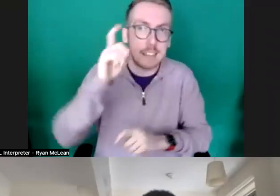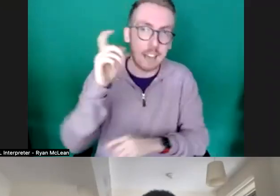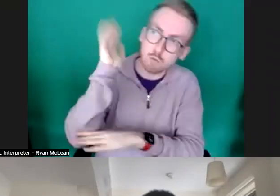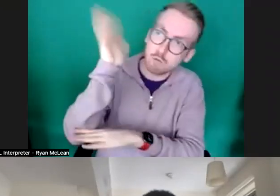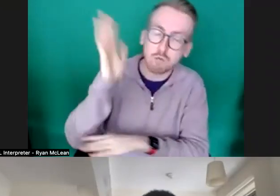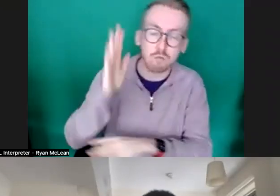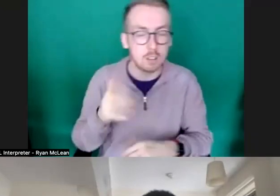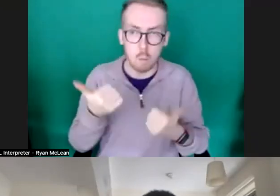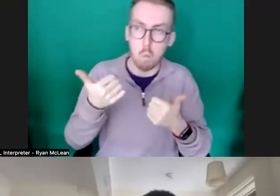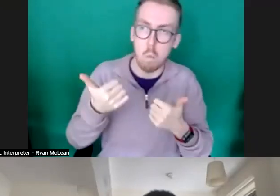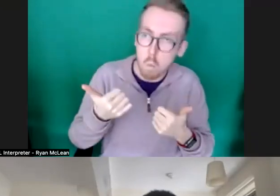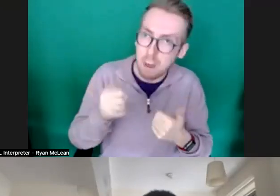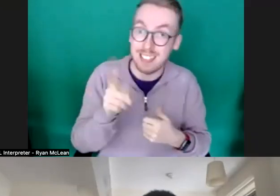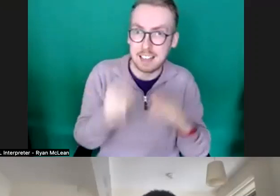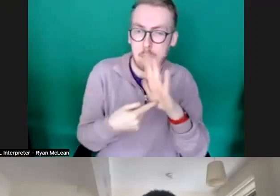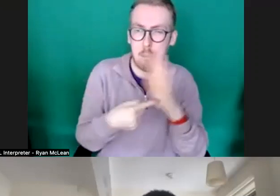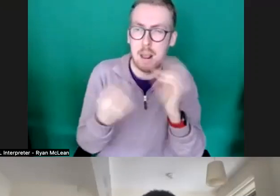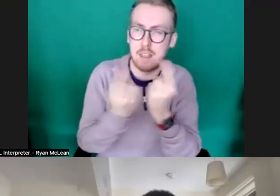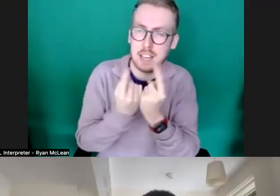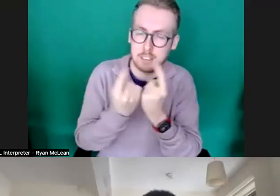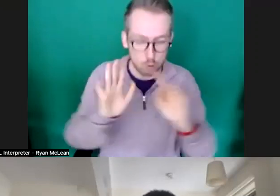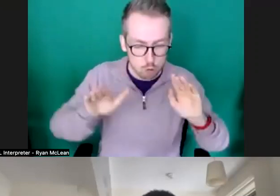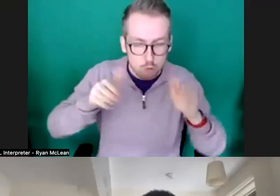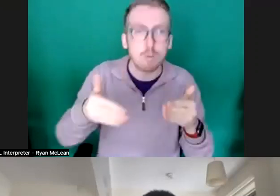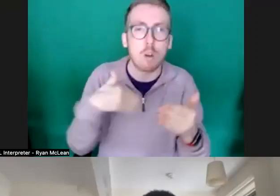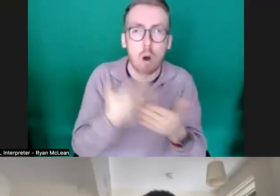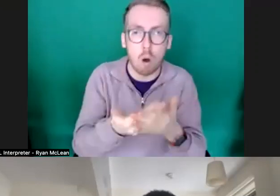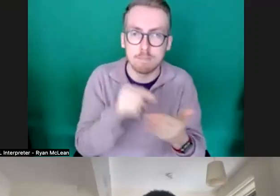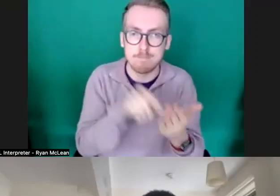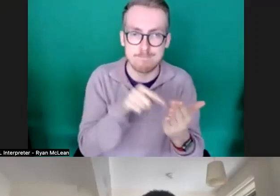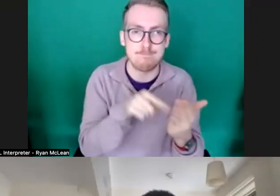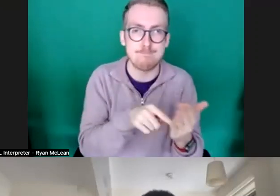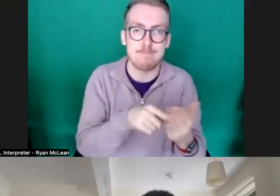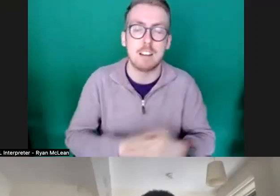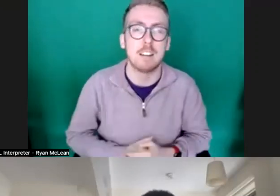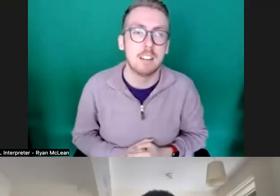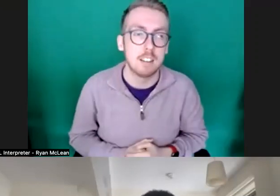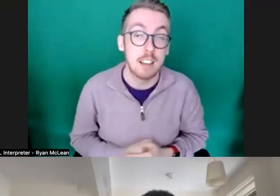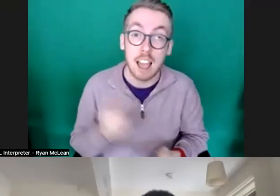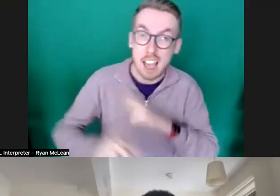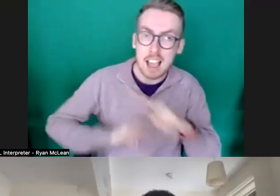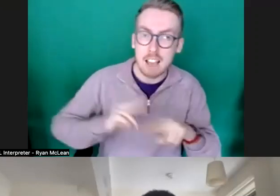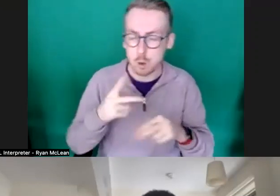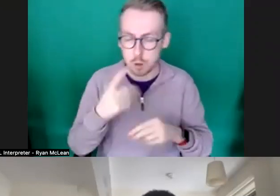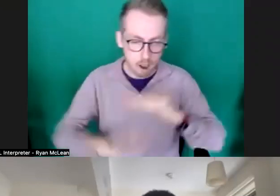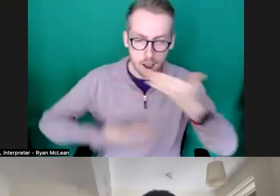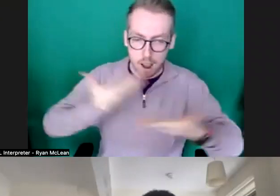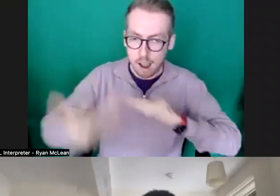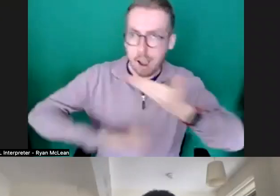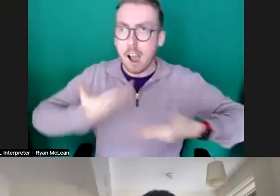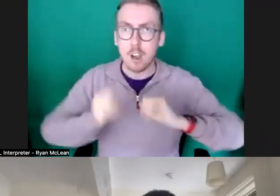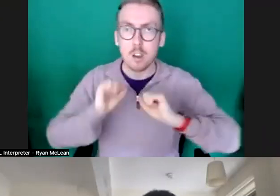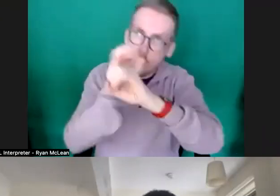that's the that's the main thing to kind of concentrate and focus on and the more that you're able to paint the picture for